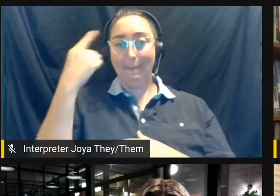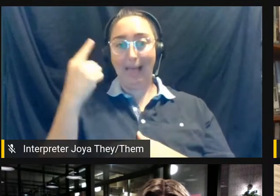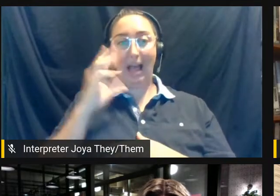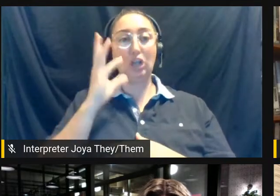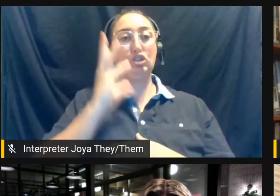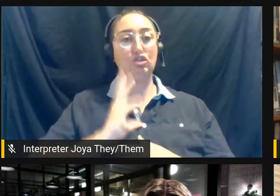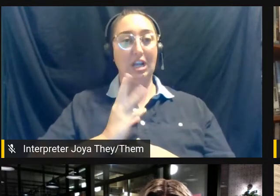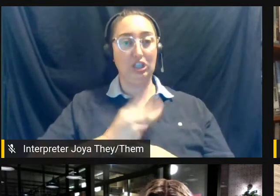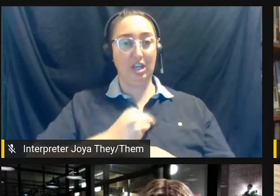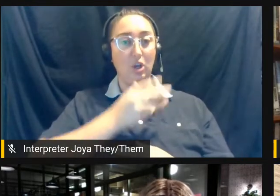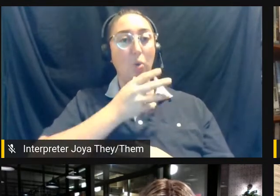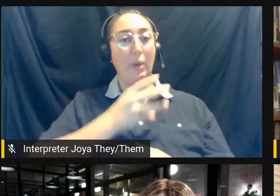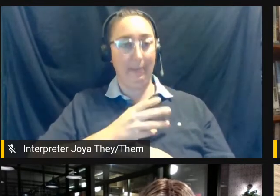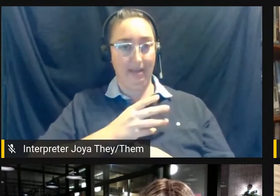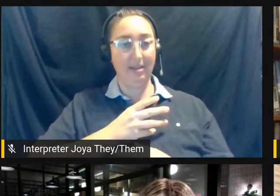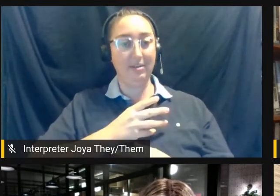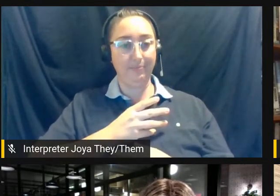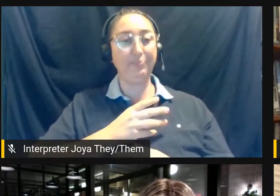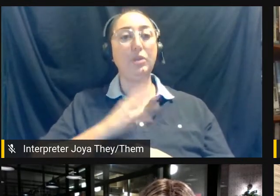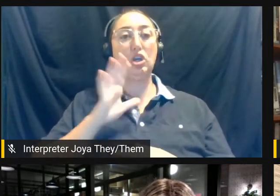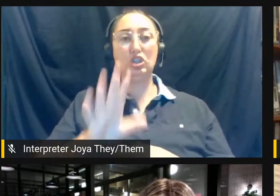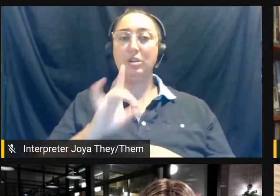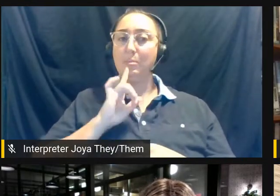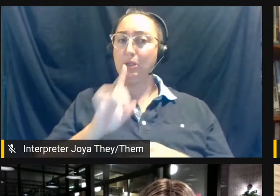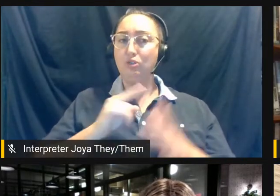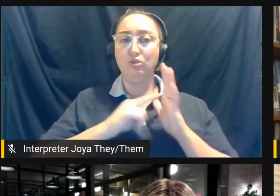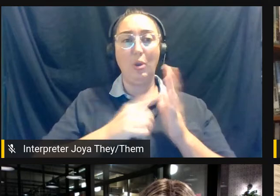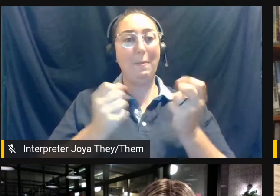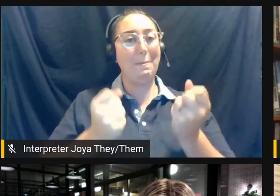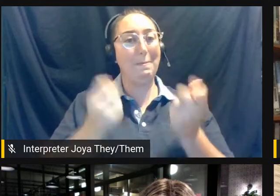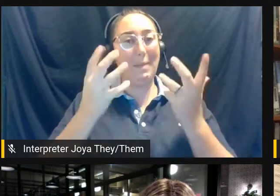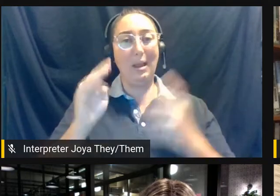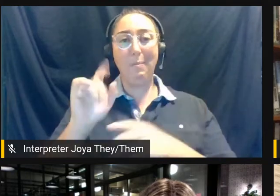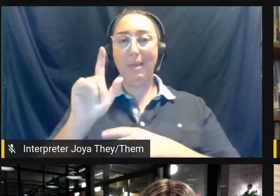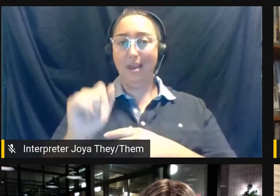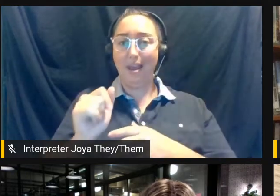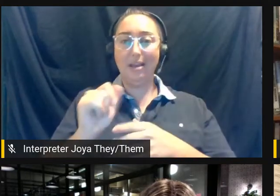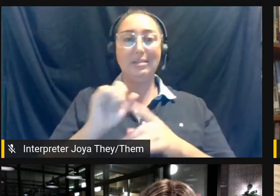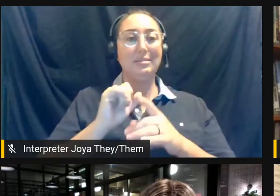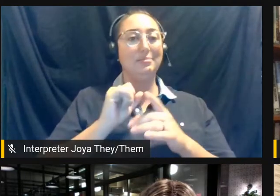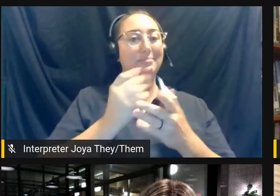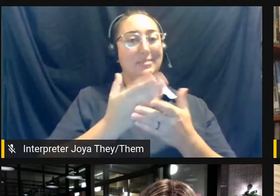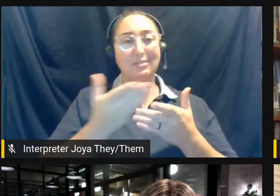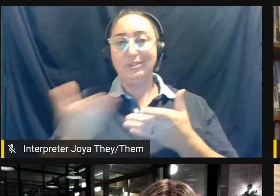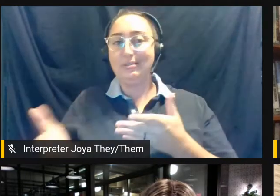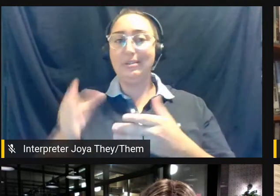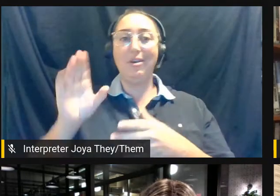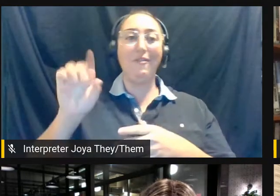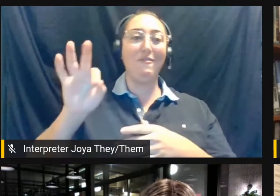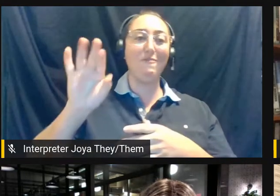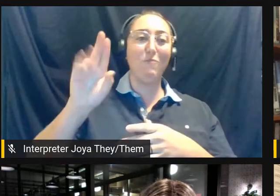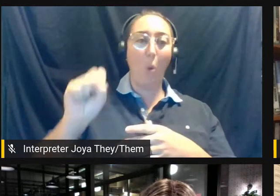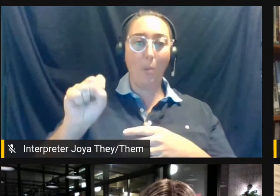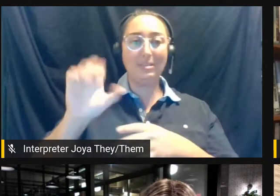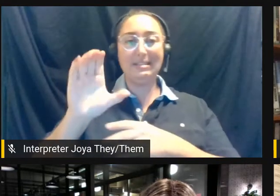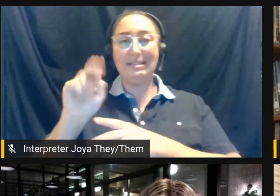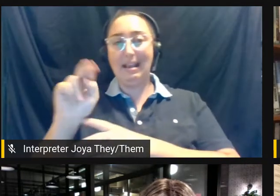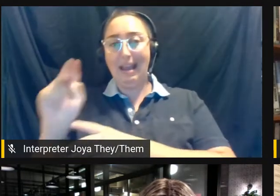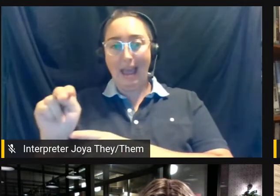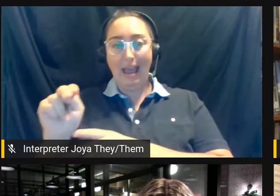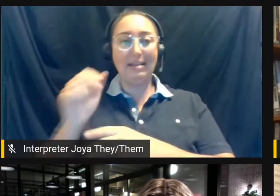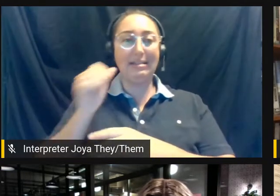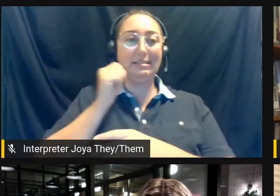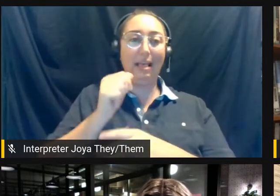Ms. Saeed and her efforts have been featured in numerous media platforms, including Forbes, CNN, The Daily Mail, Out Magazine,